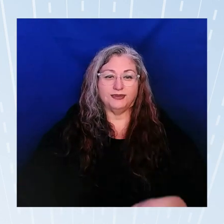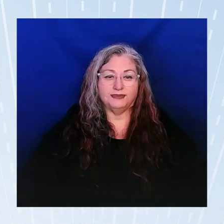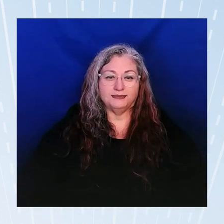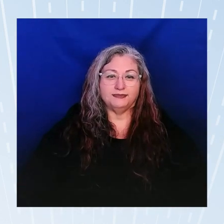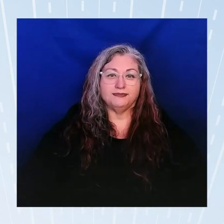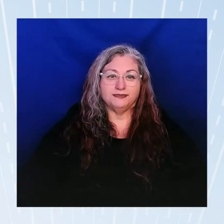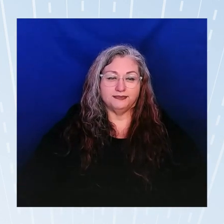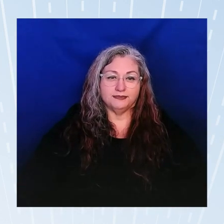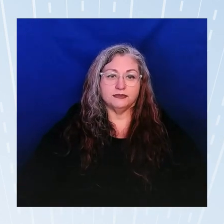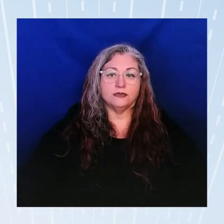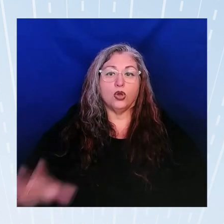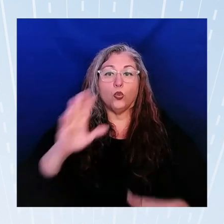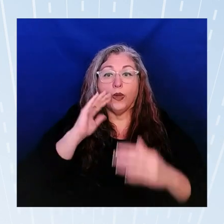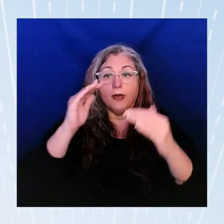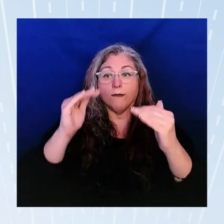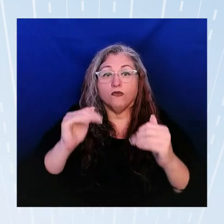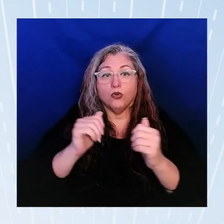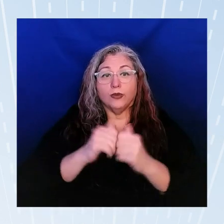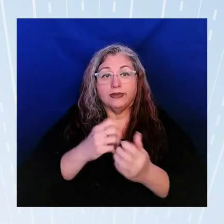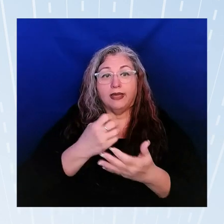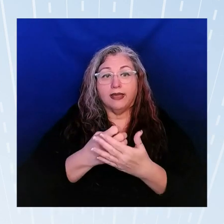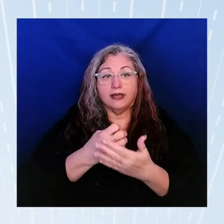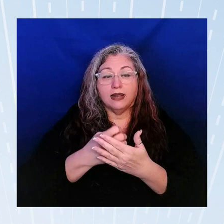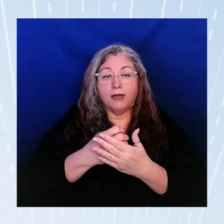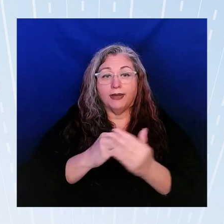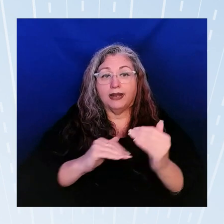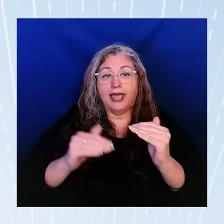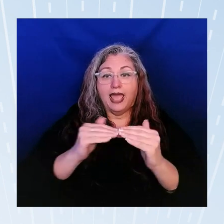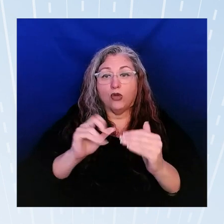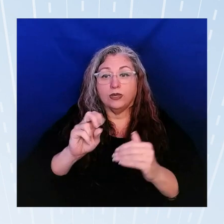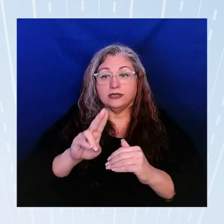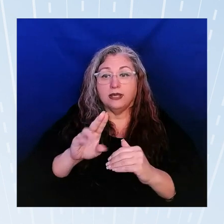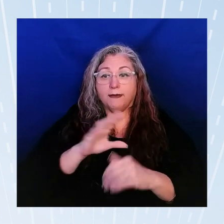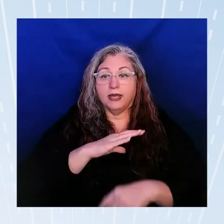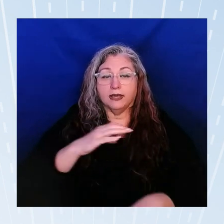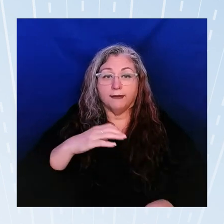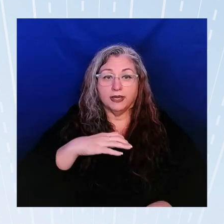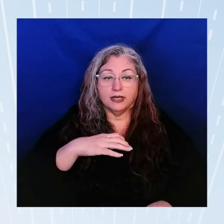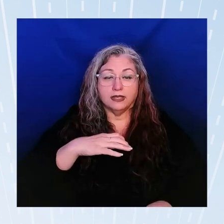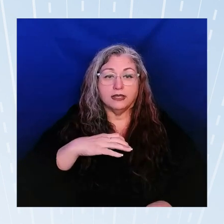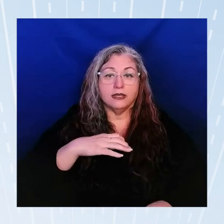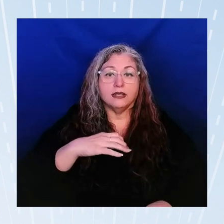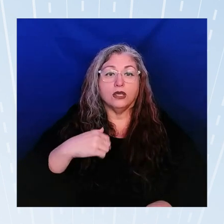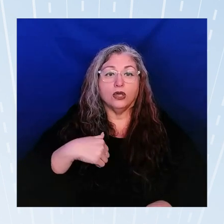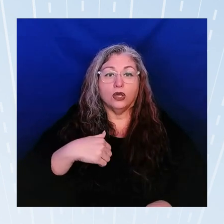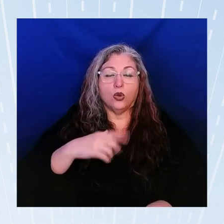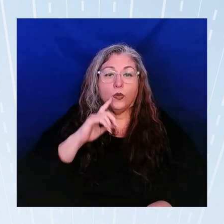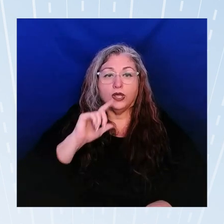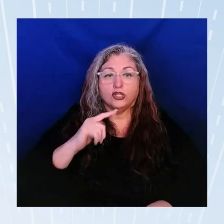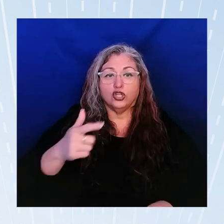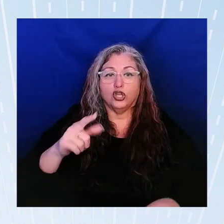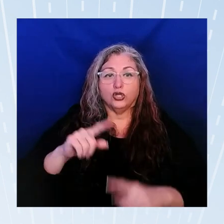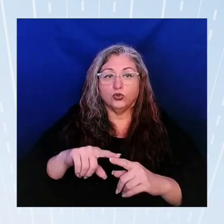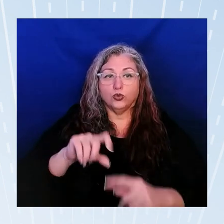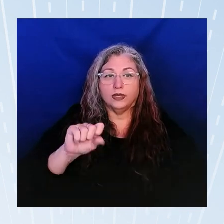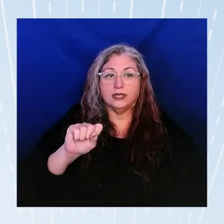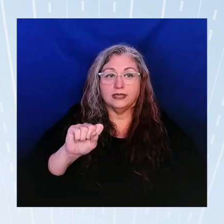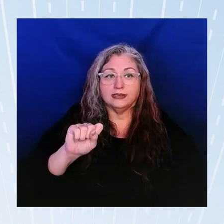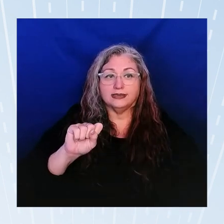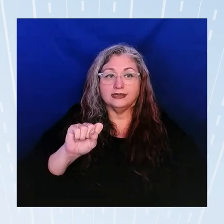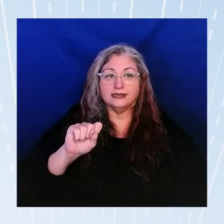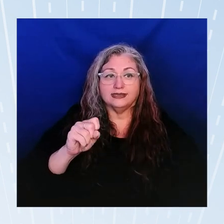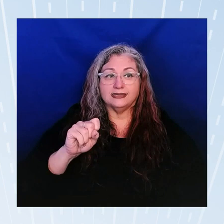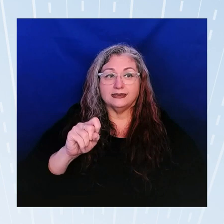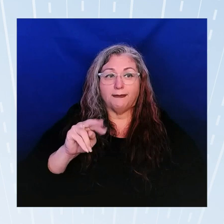we're going to move forward with the economic equity subcommittee uh we are i'm going to turn it over to smitha who is going to introduce